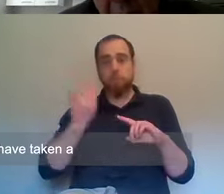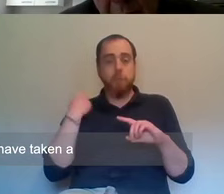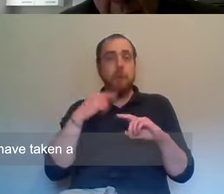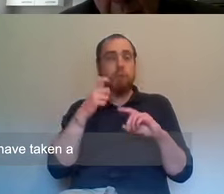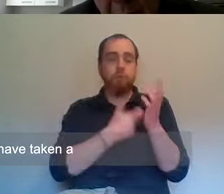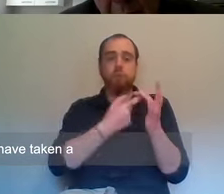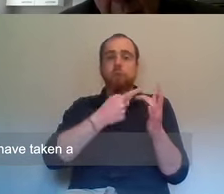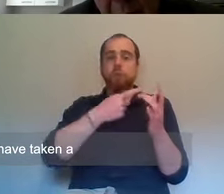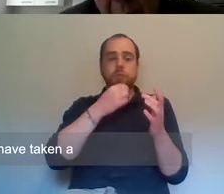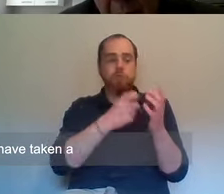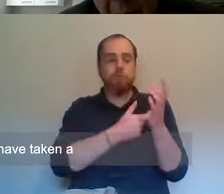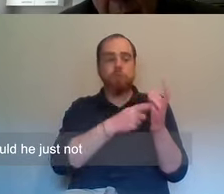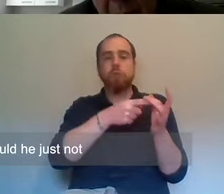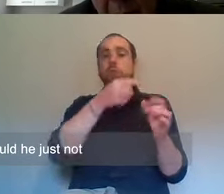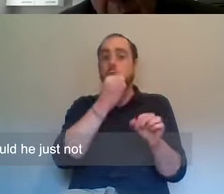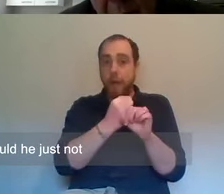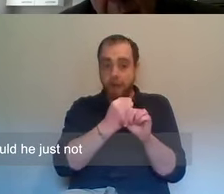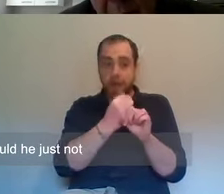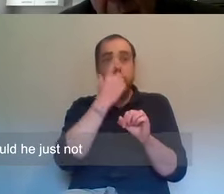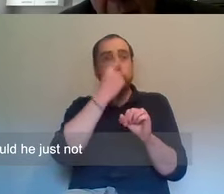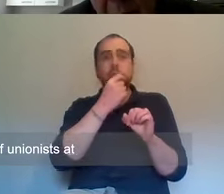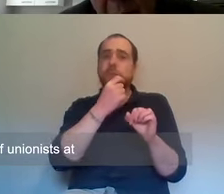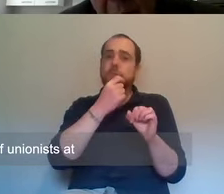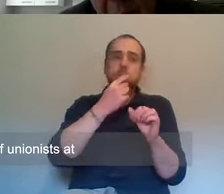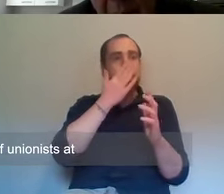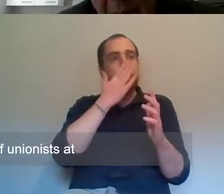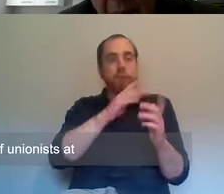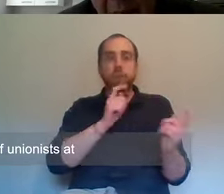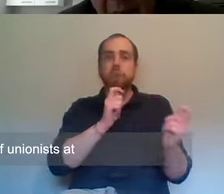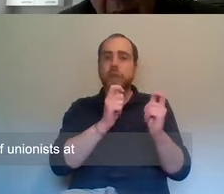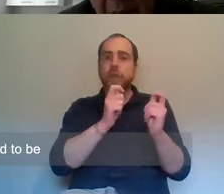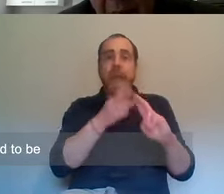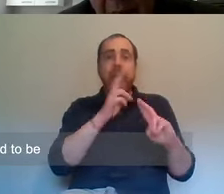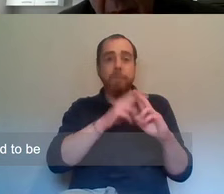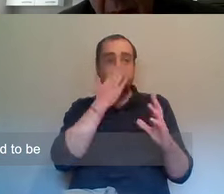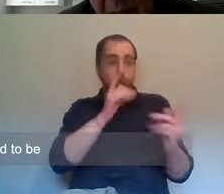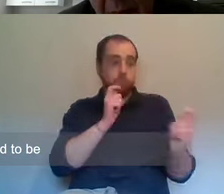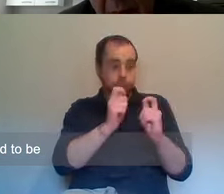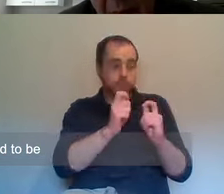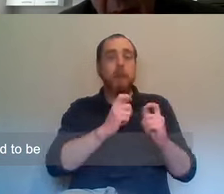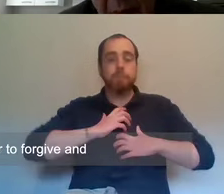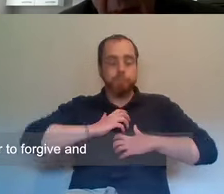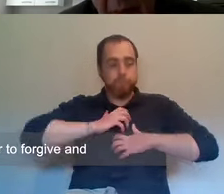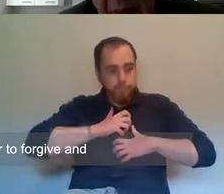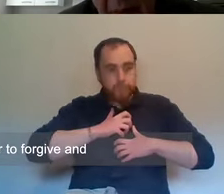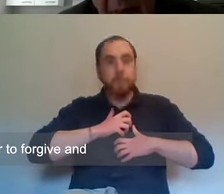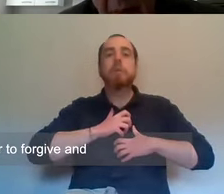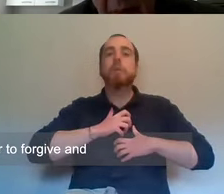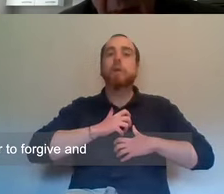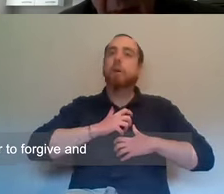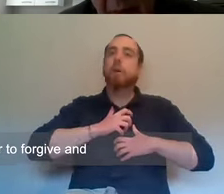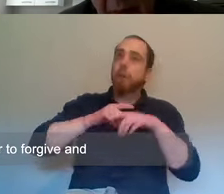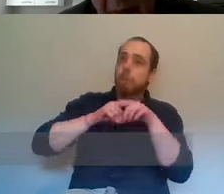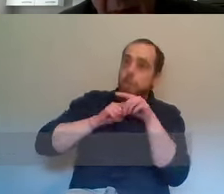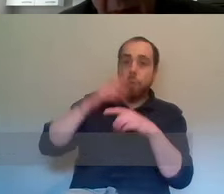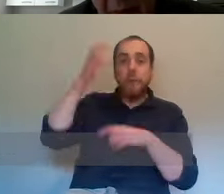Craig have taken a different approach? Or would he just not have had the support of Unionists at that time if he had tried to be, as the King had asked for, to forgive and forget?